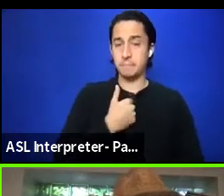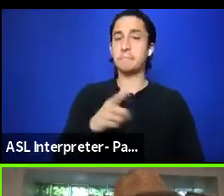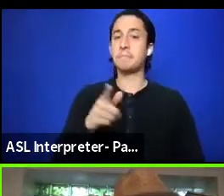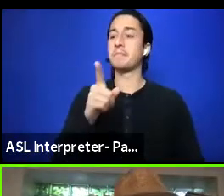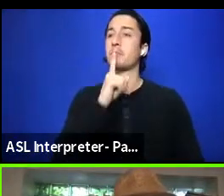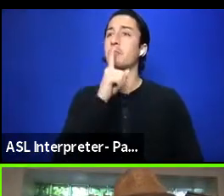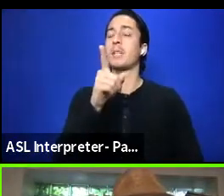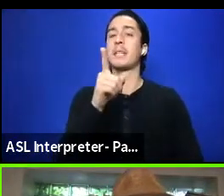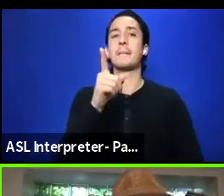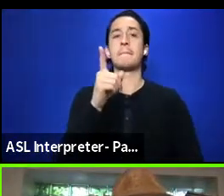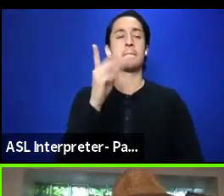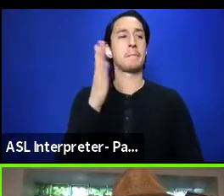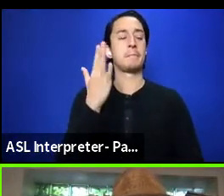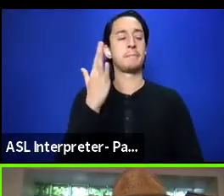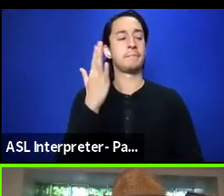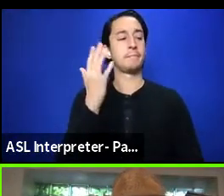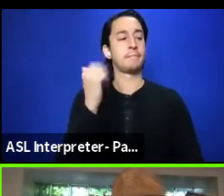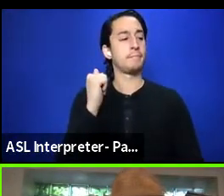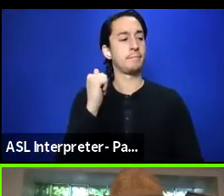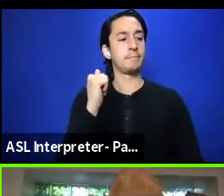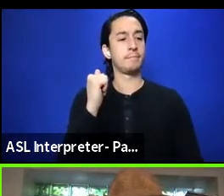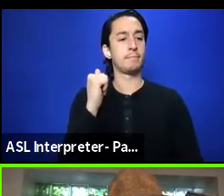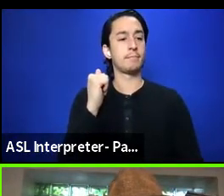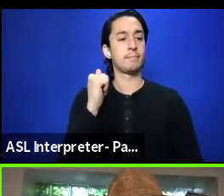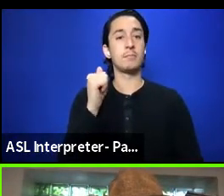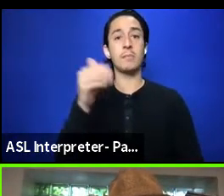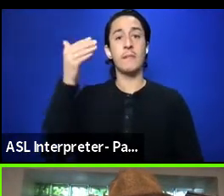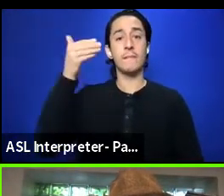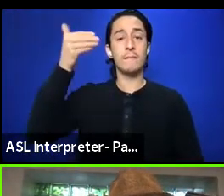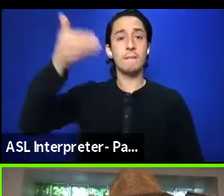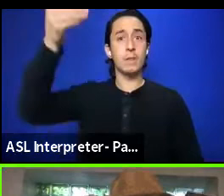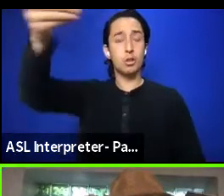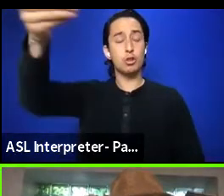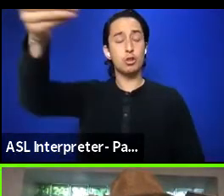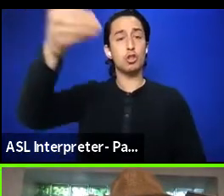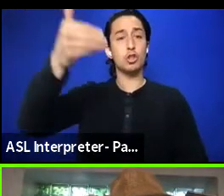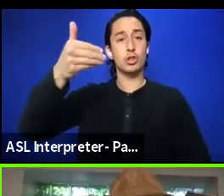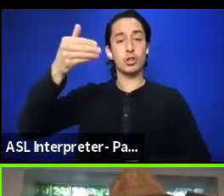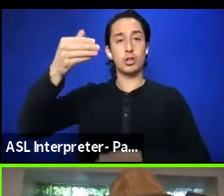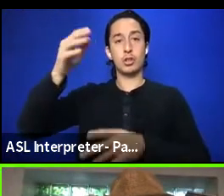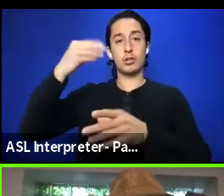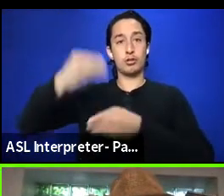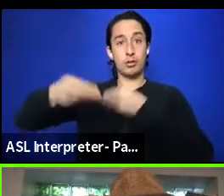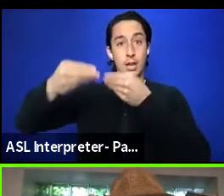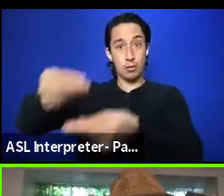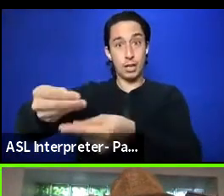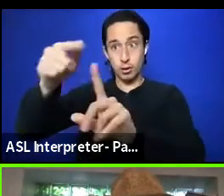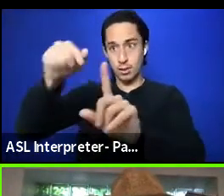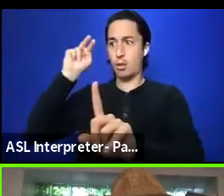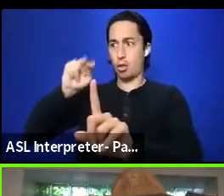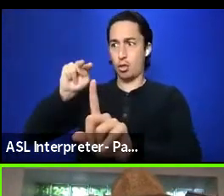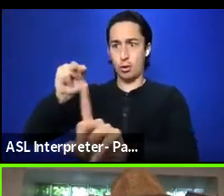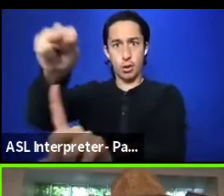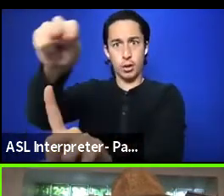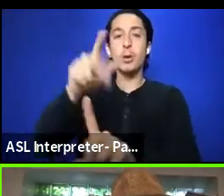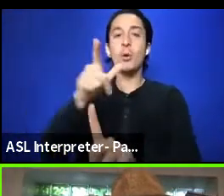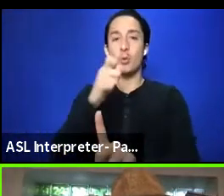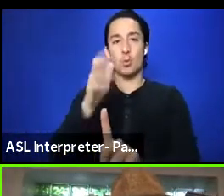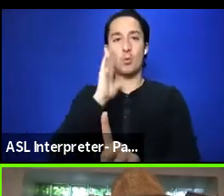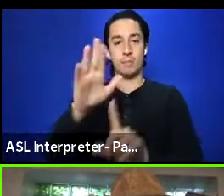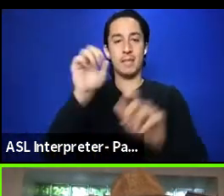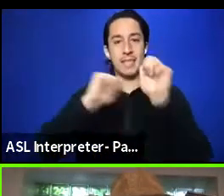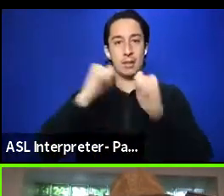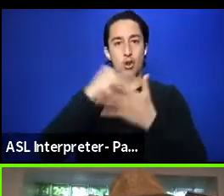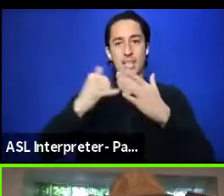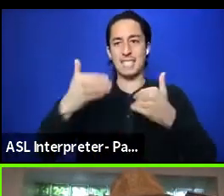to, um, to the future generations, you know, who are going to be the theater artists in the next 10 to 15 years. And are we